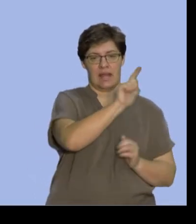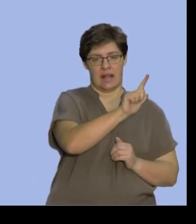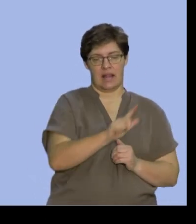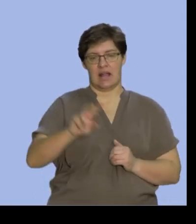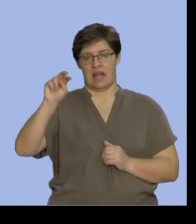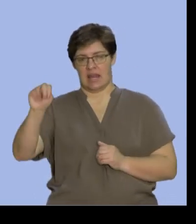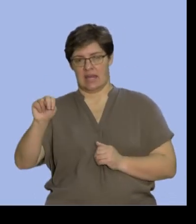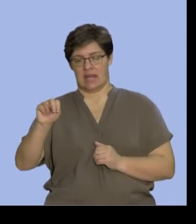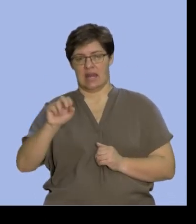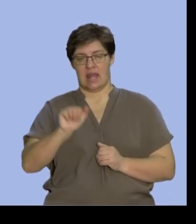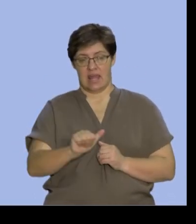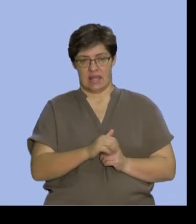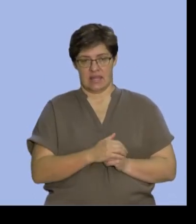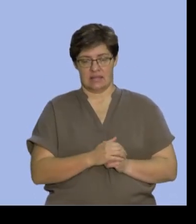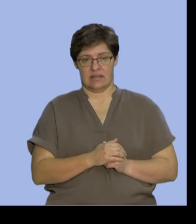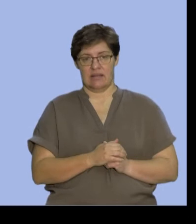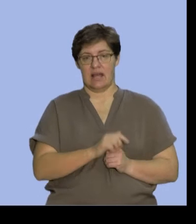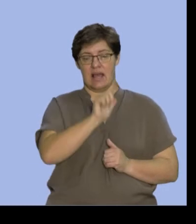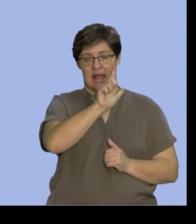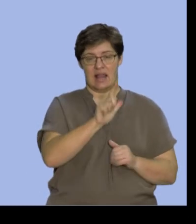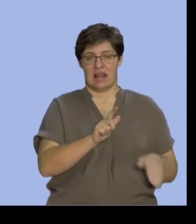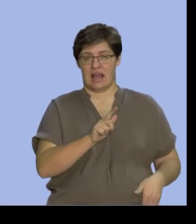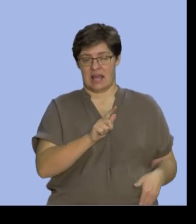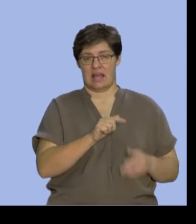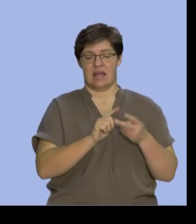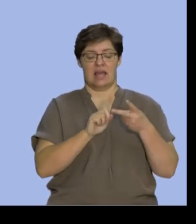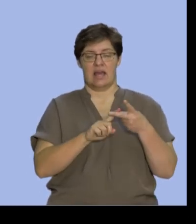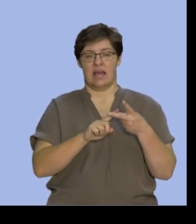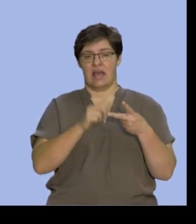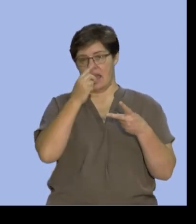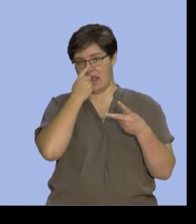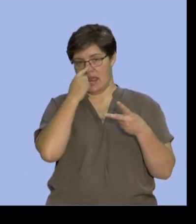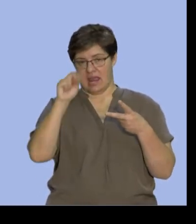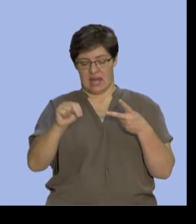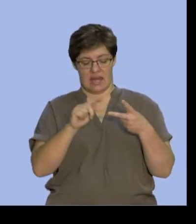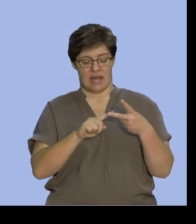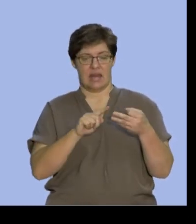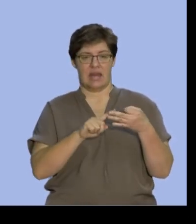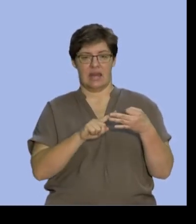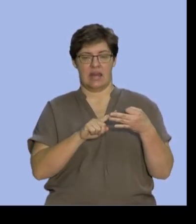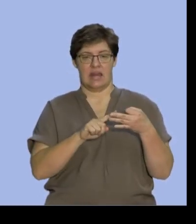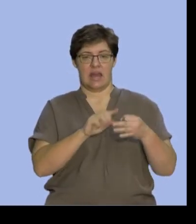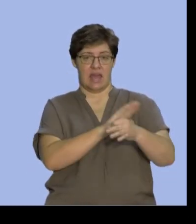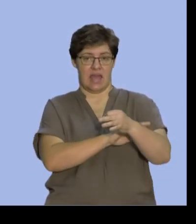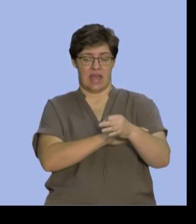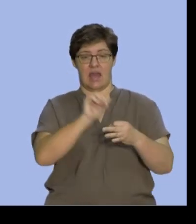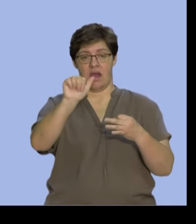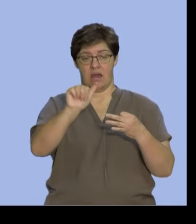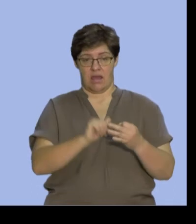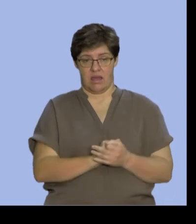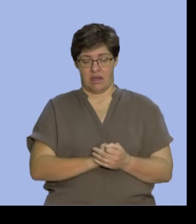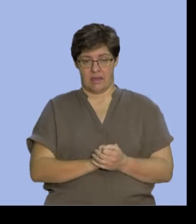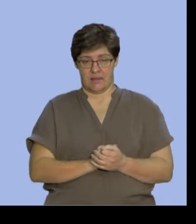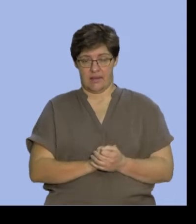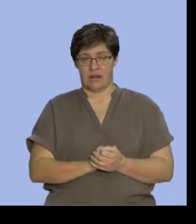and set A. L standing for the leg, N for the nose, and A for the arm. And in the middle of